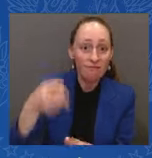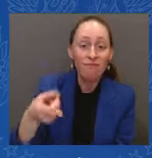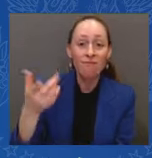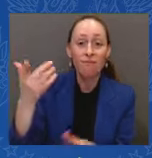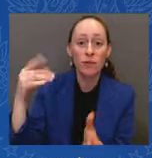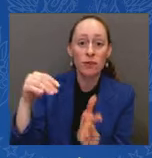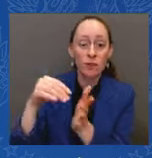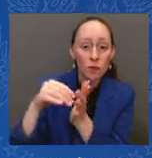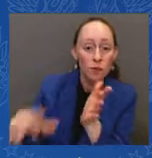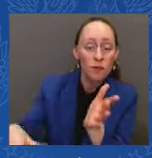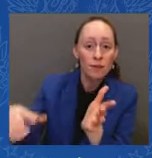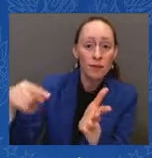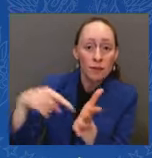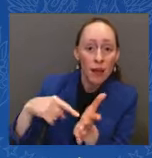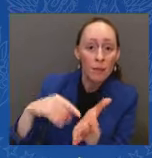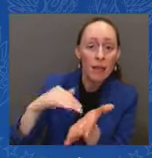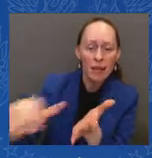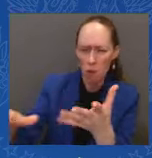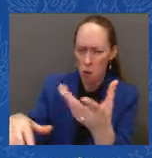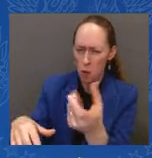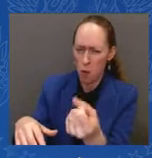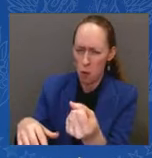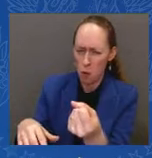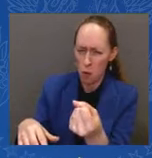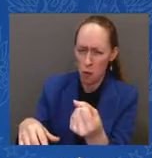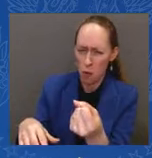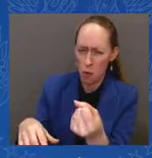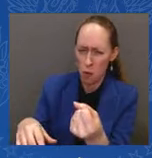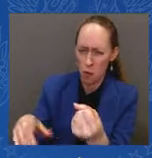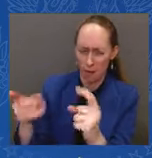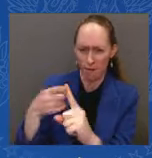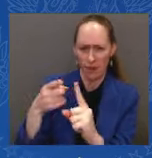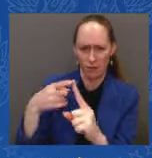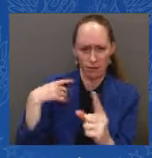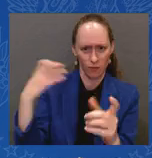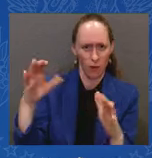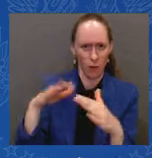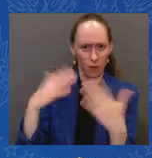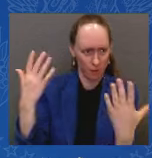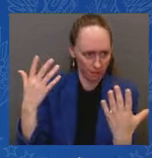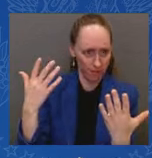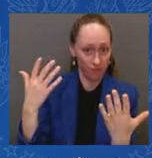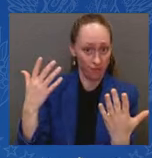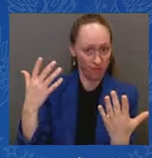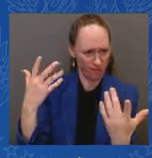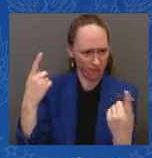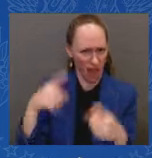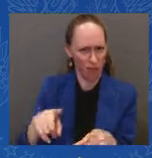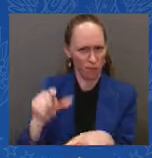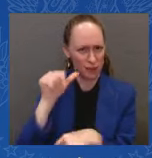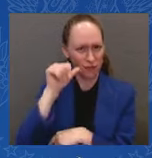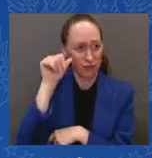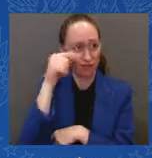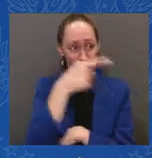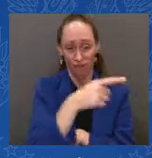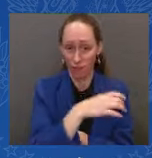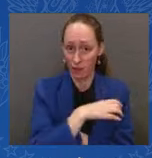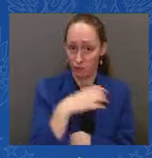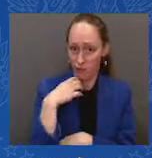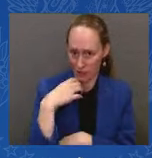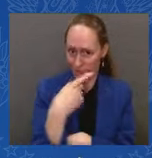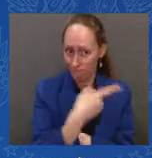in the Congress. I'll be very brief. The House will now reorganize and select a new speaker.